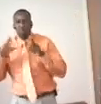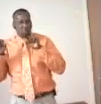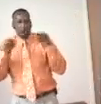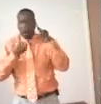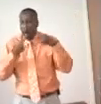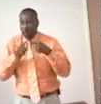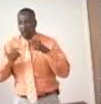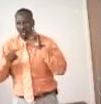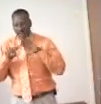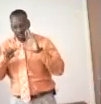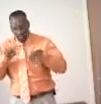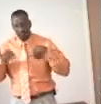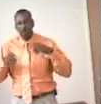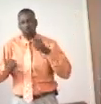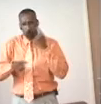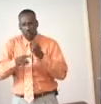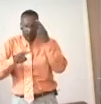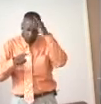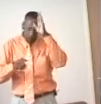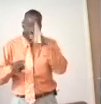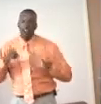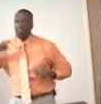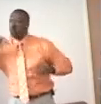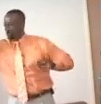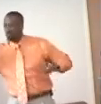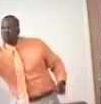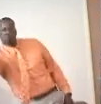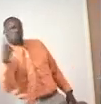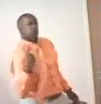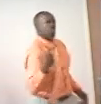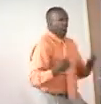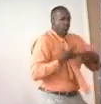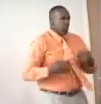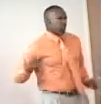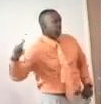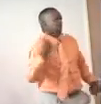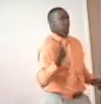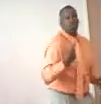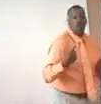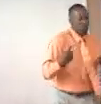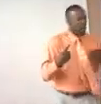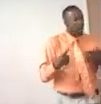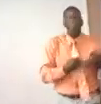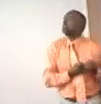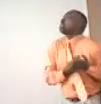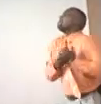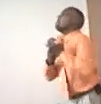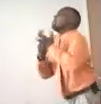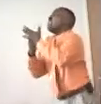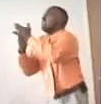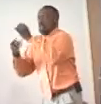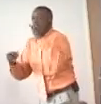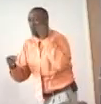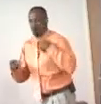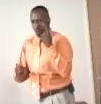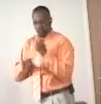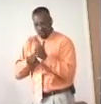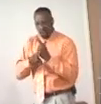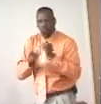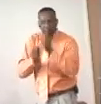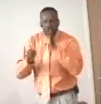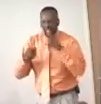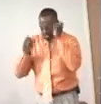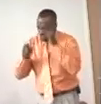talk about me and me be right before God than me fronting in front of people. And my heart is not right with